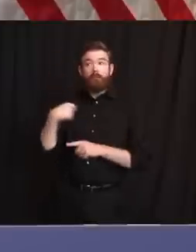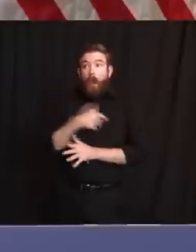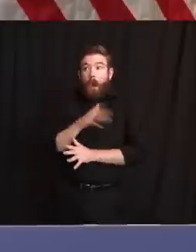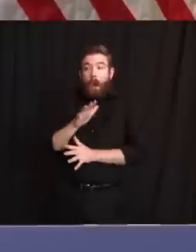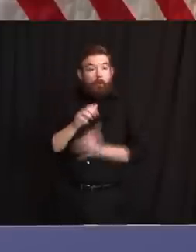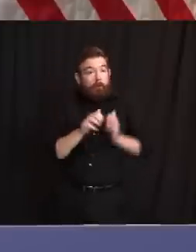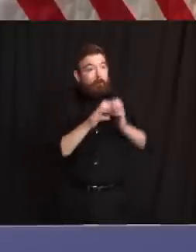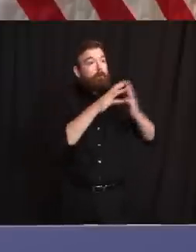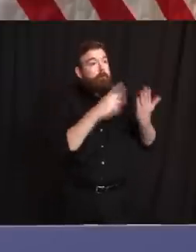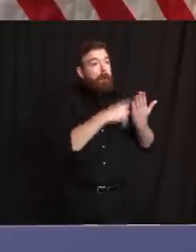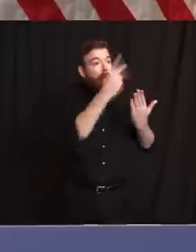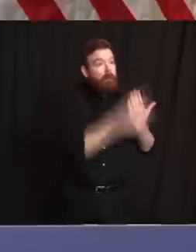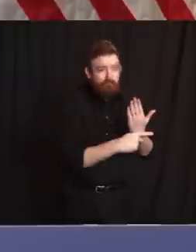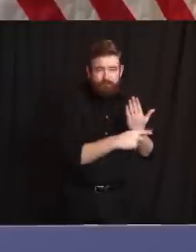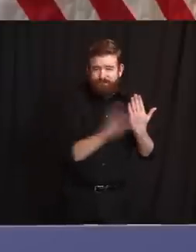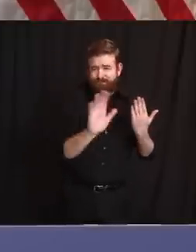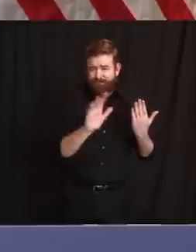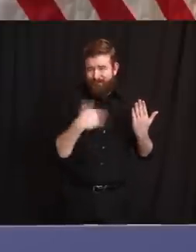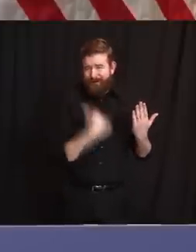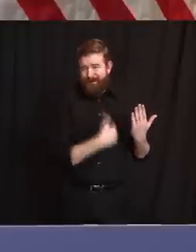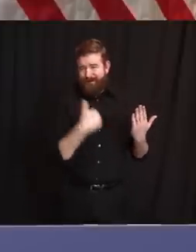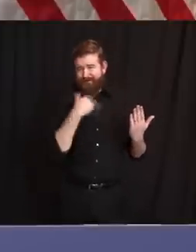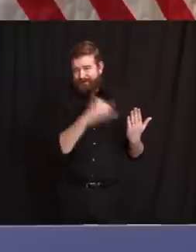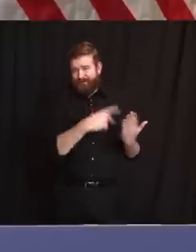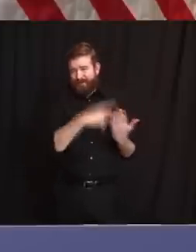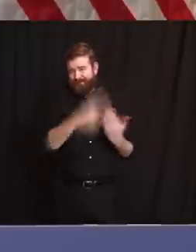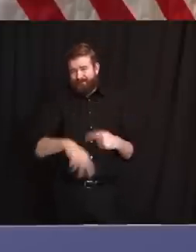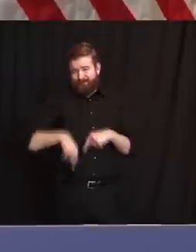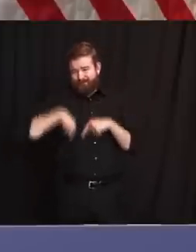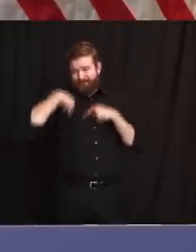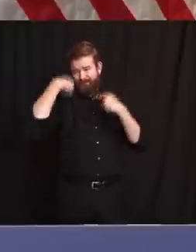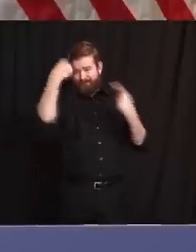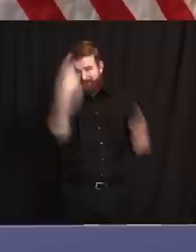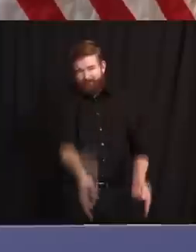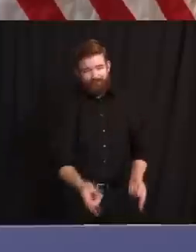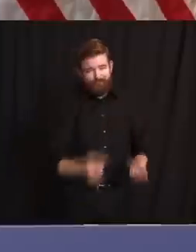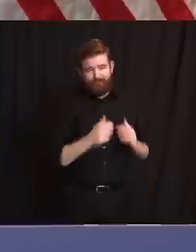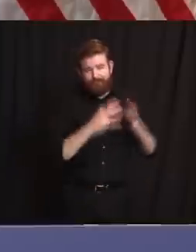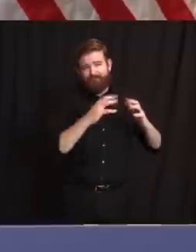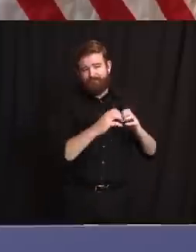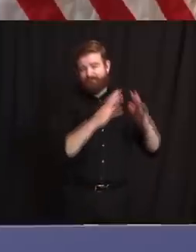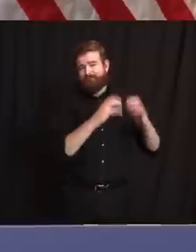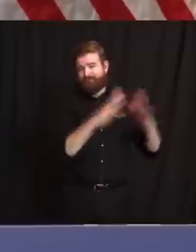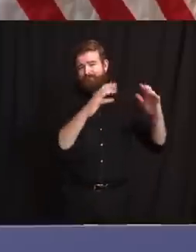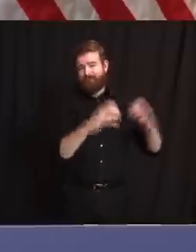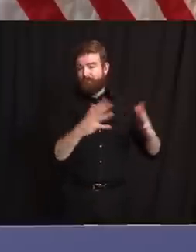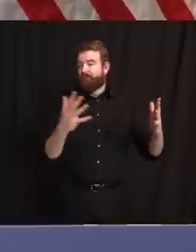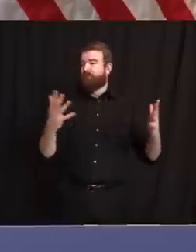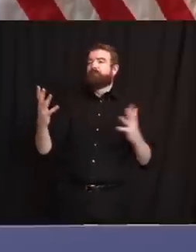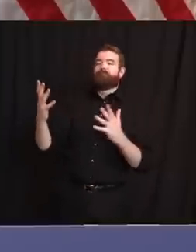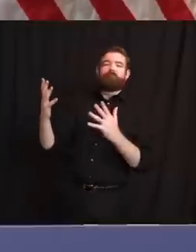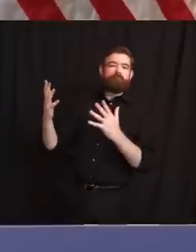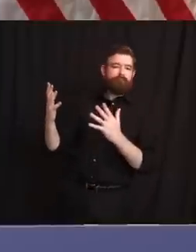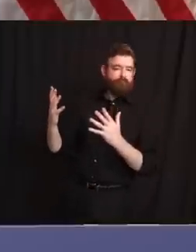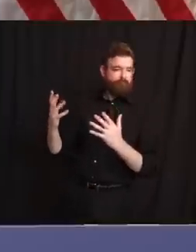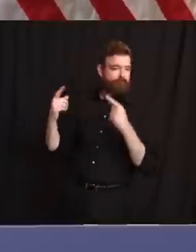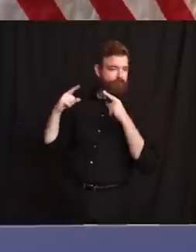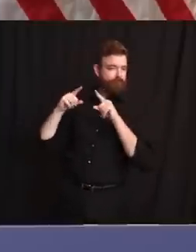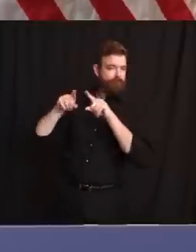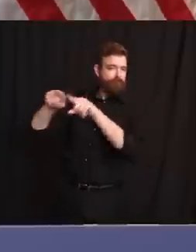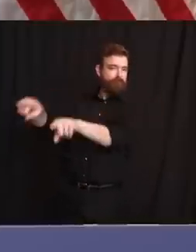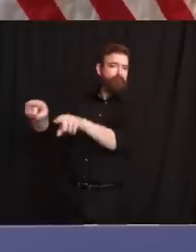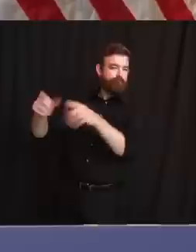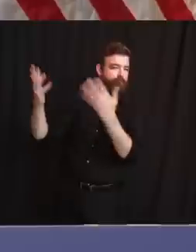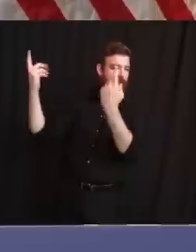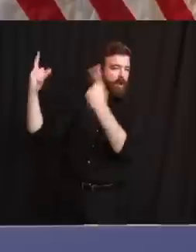and the timing clearly is ripe. And I take my hat off to you and members of law enforcement and your whole team, and the stakeholders,